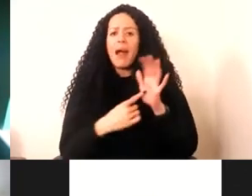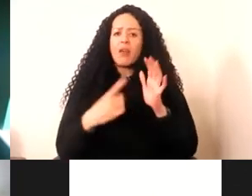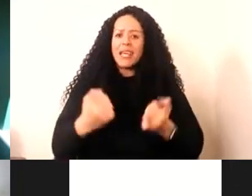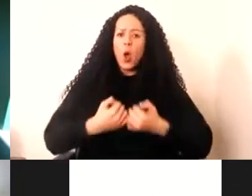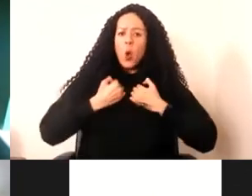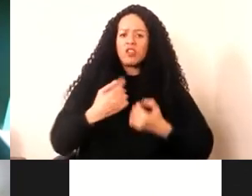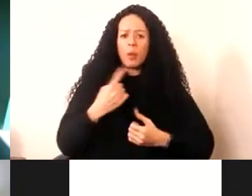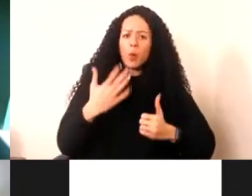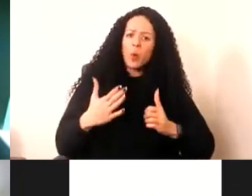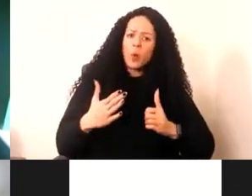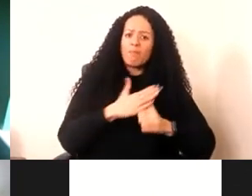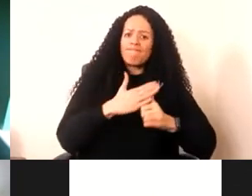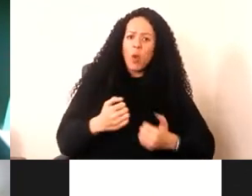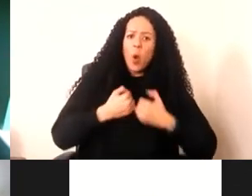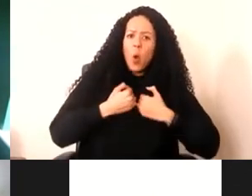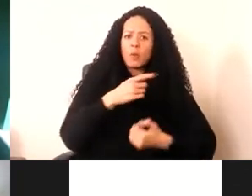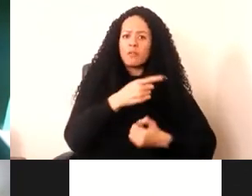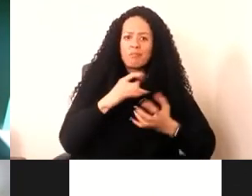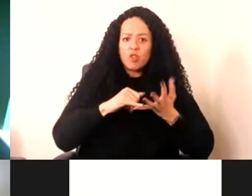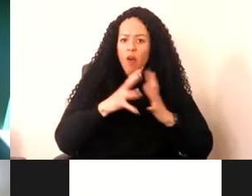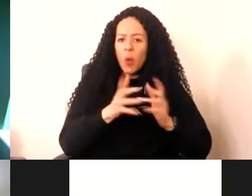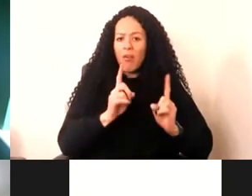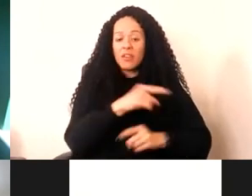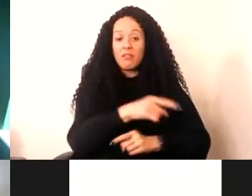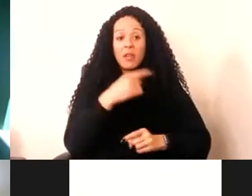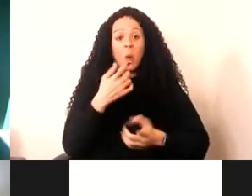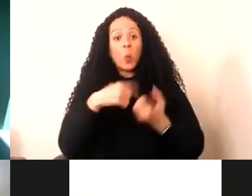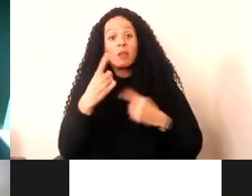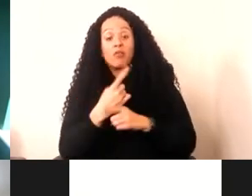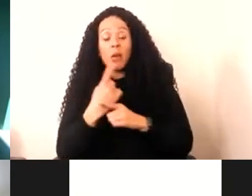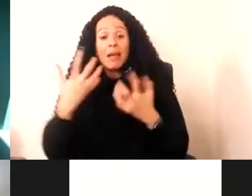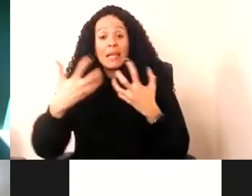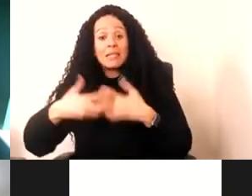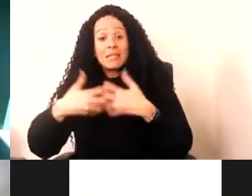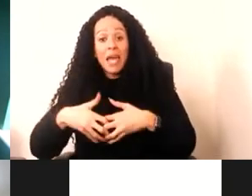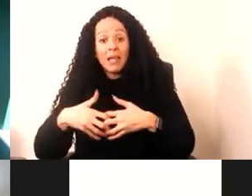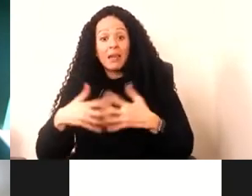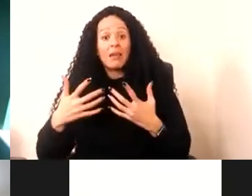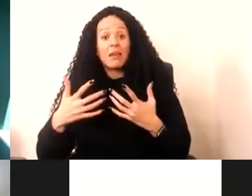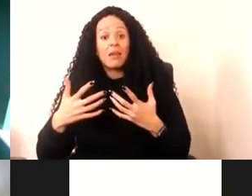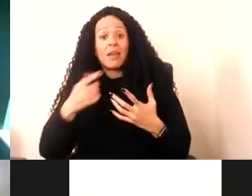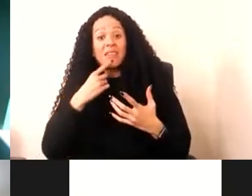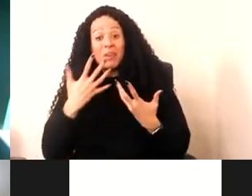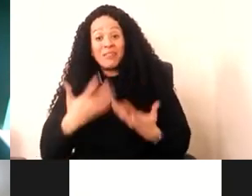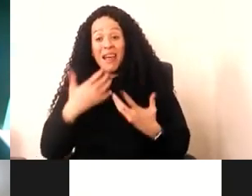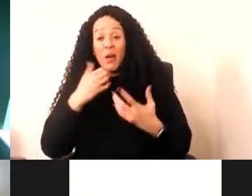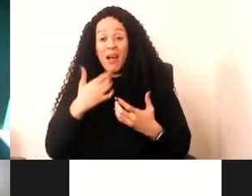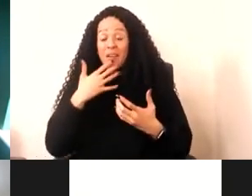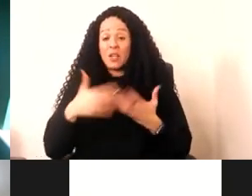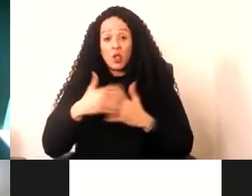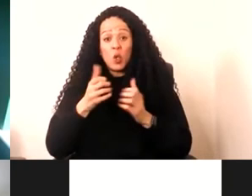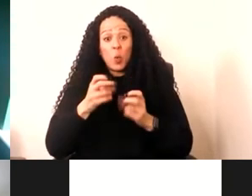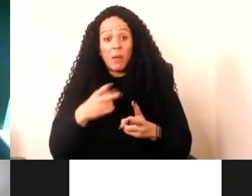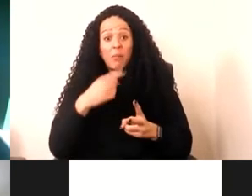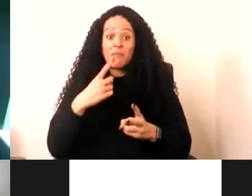big tech, you know, when when in the considerations we've been making. But of course, there's all kinds of new ways in which proprietary